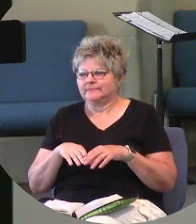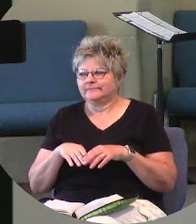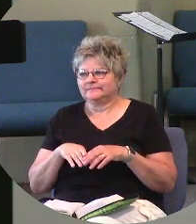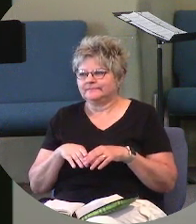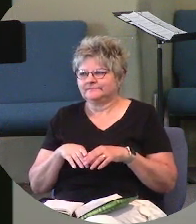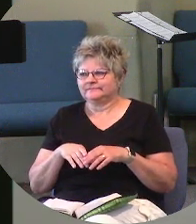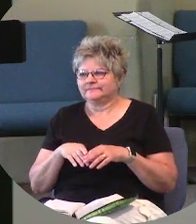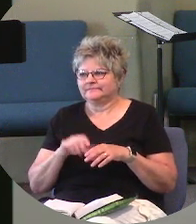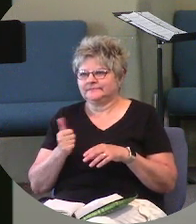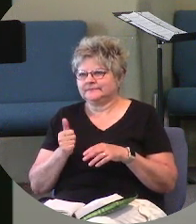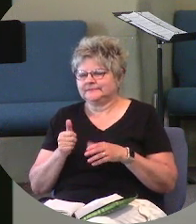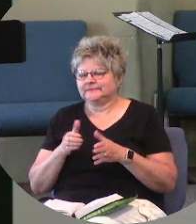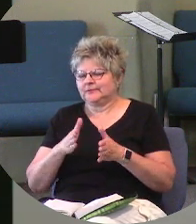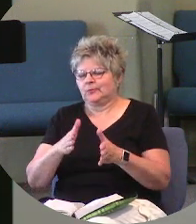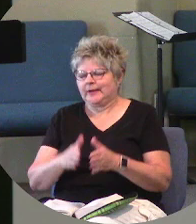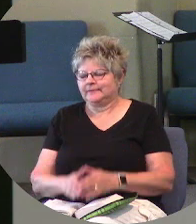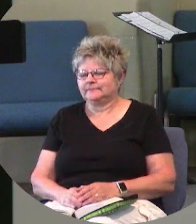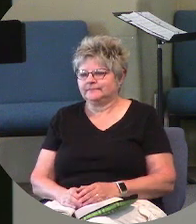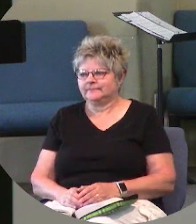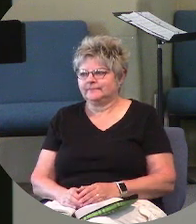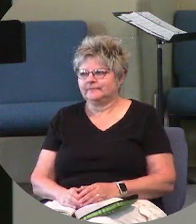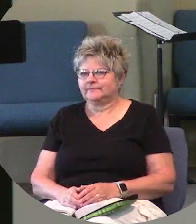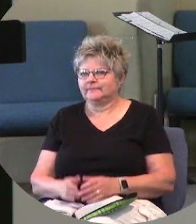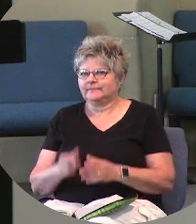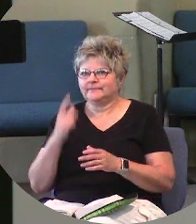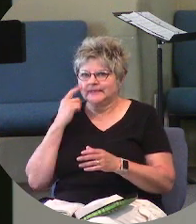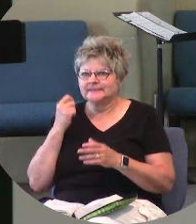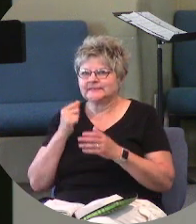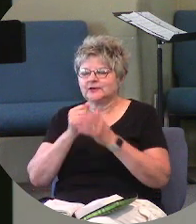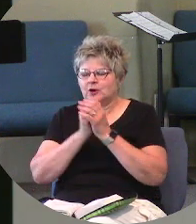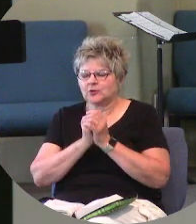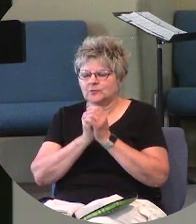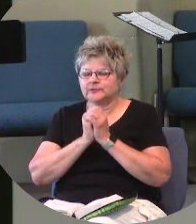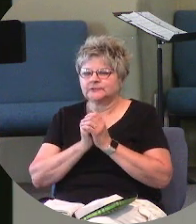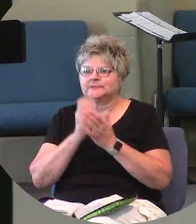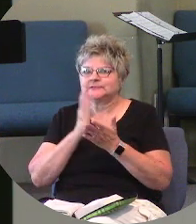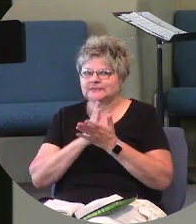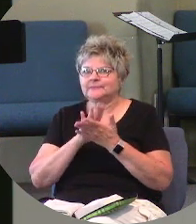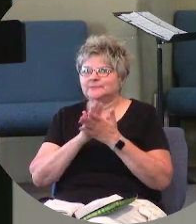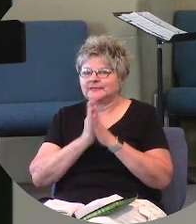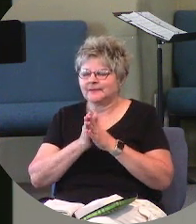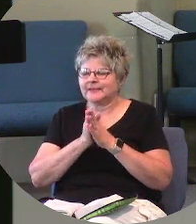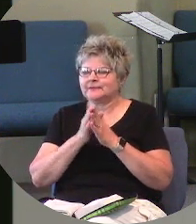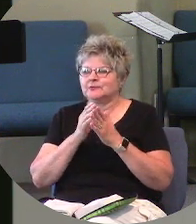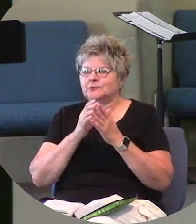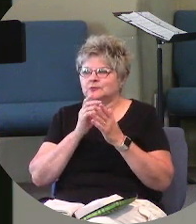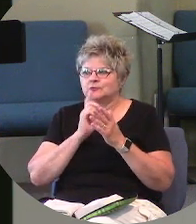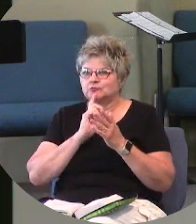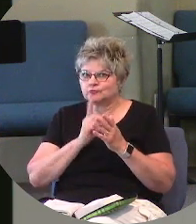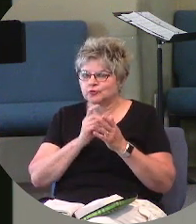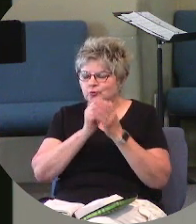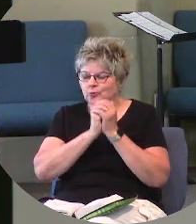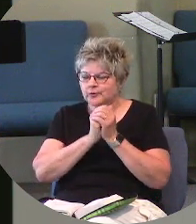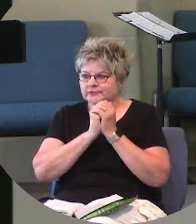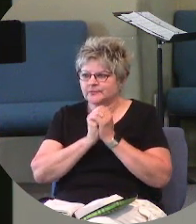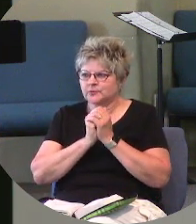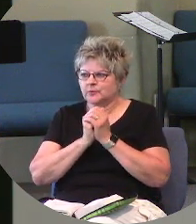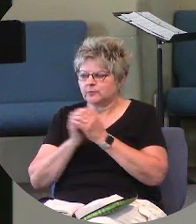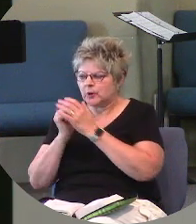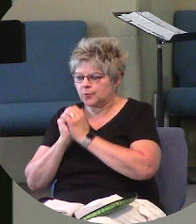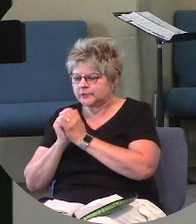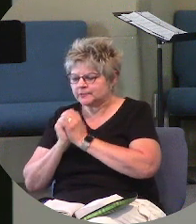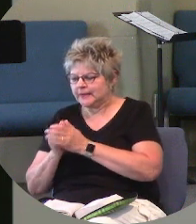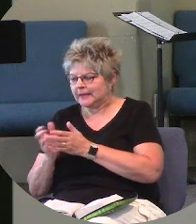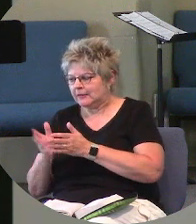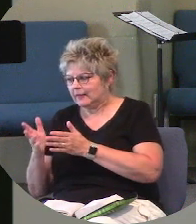Because then our worship stops being true worship when we start worshiping things and people and stuff that we don't understand that is